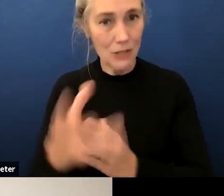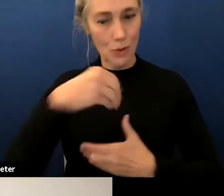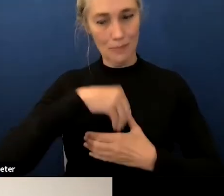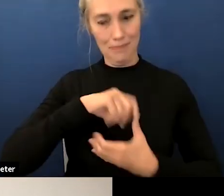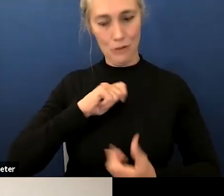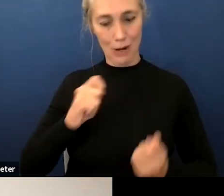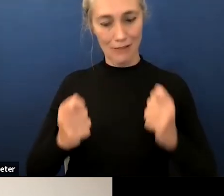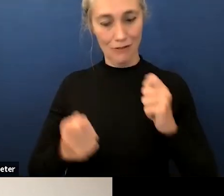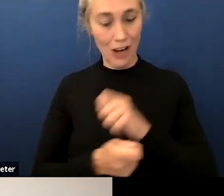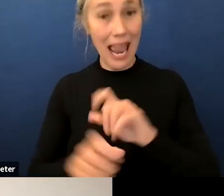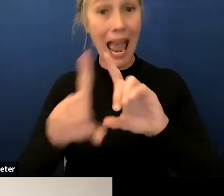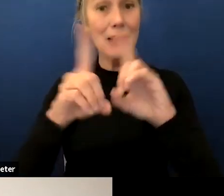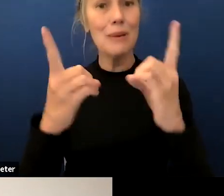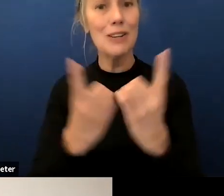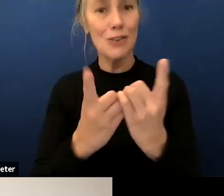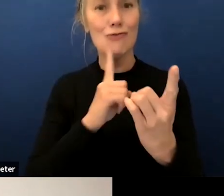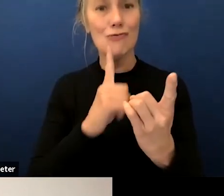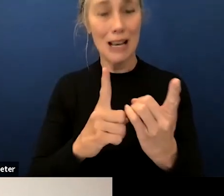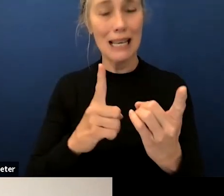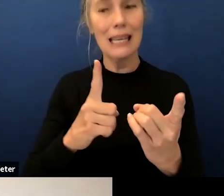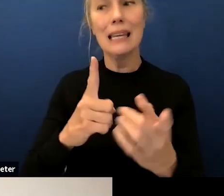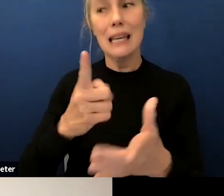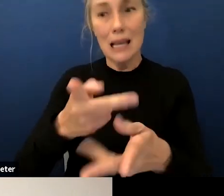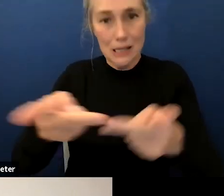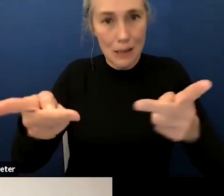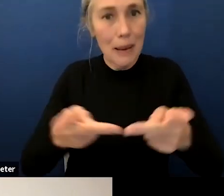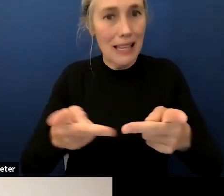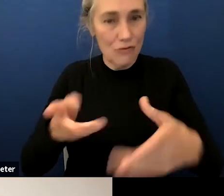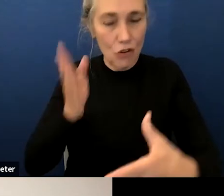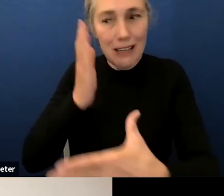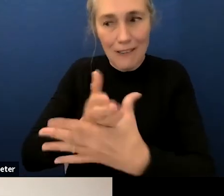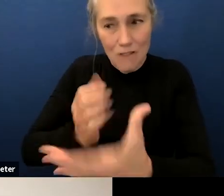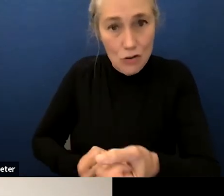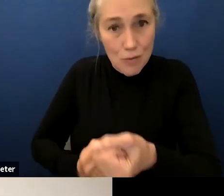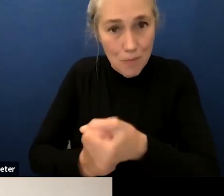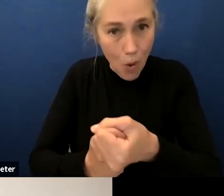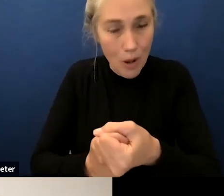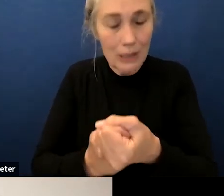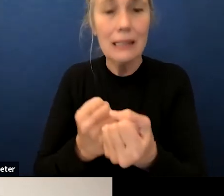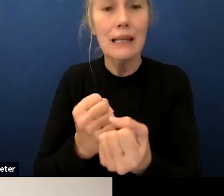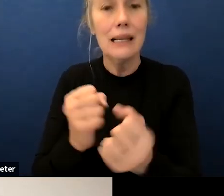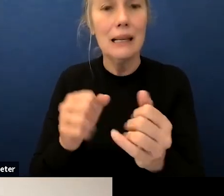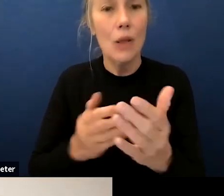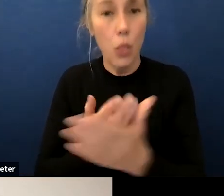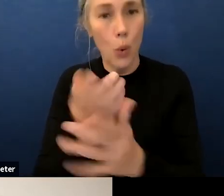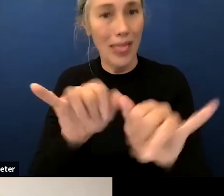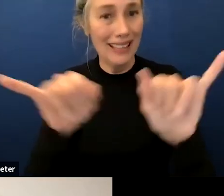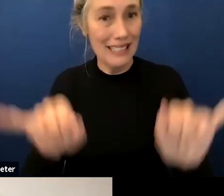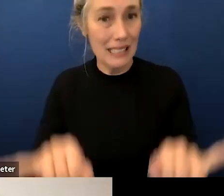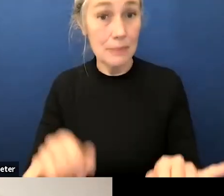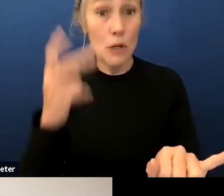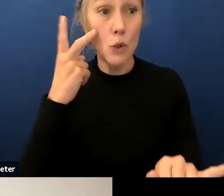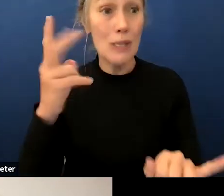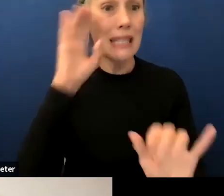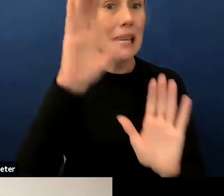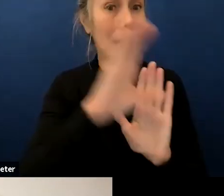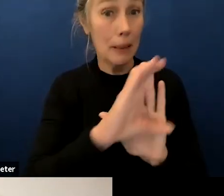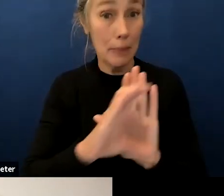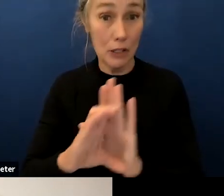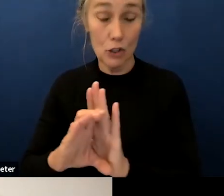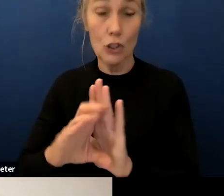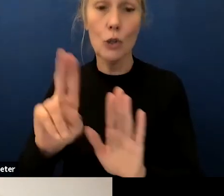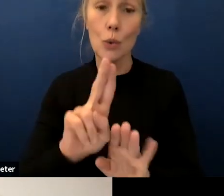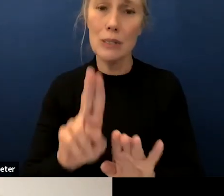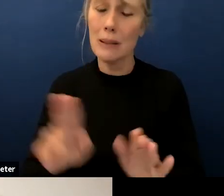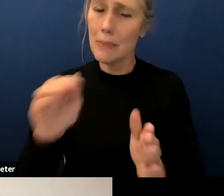being a point of intervention in a systemic way the graphics and the icons you see here are the ones we used in our summer report and we're going to keep coming back